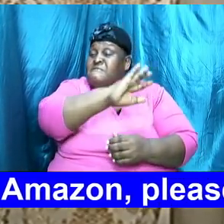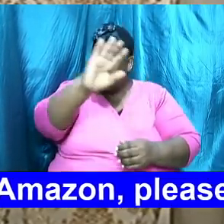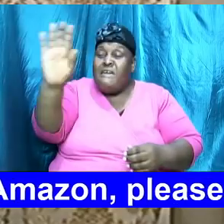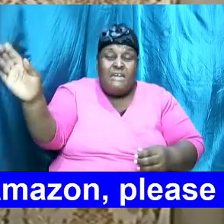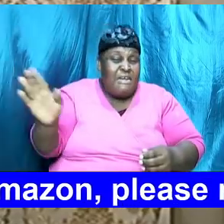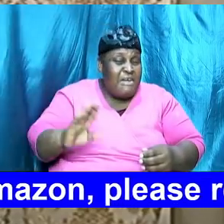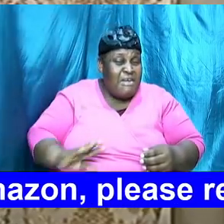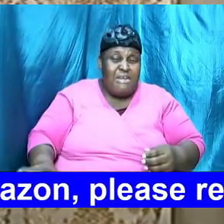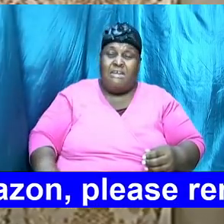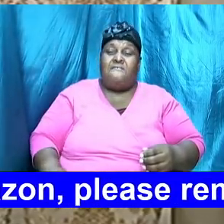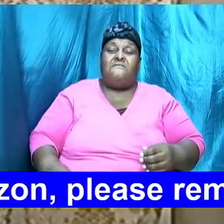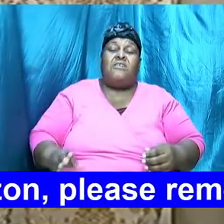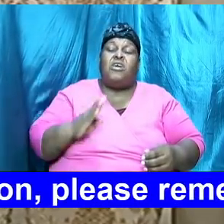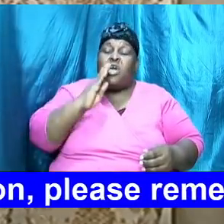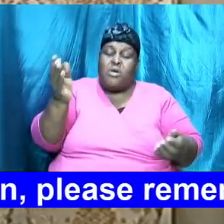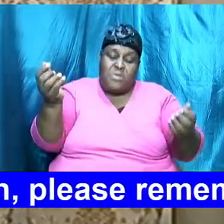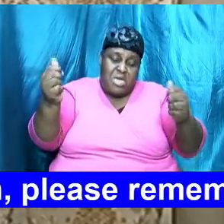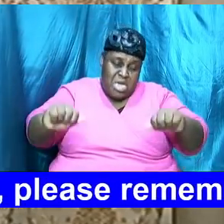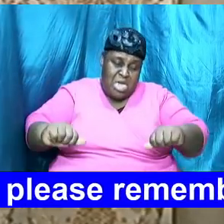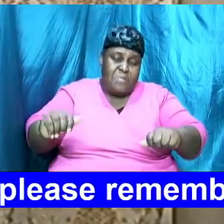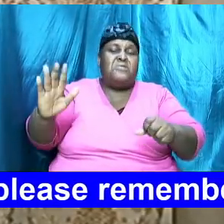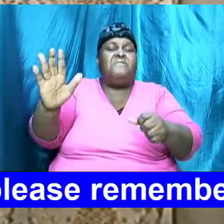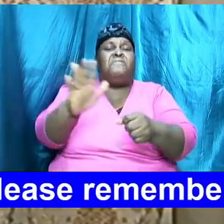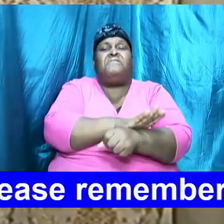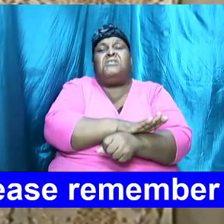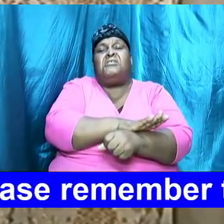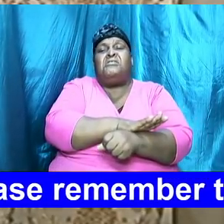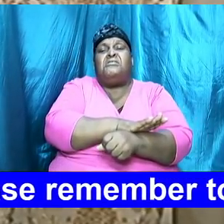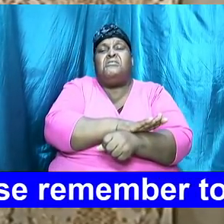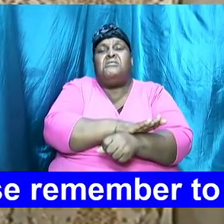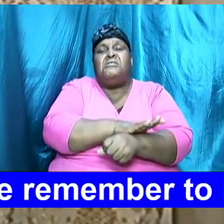ever be able to fill if we live